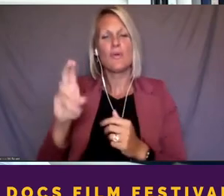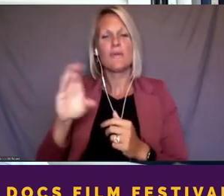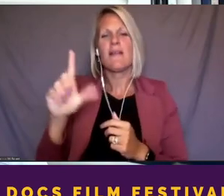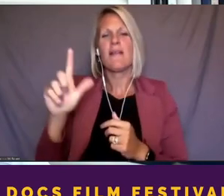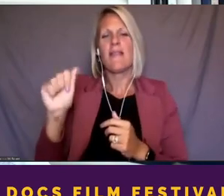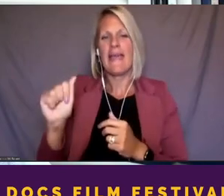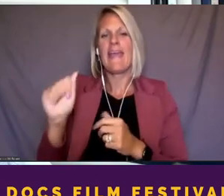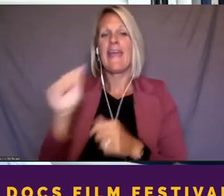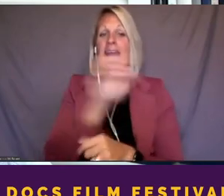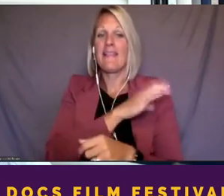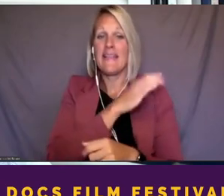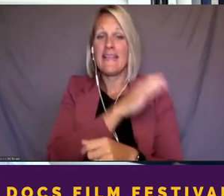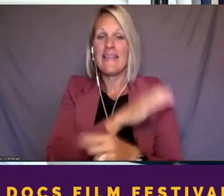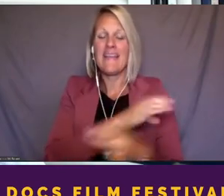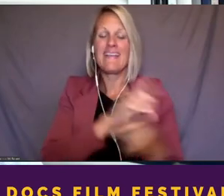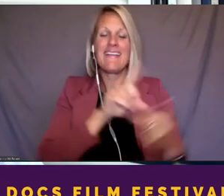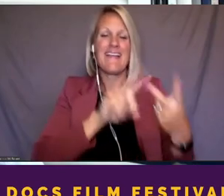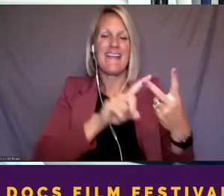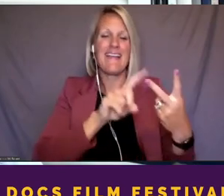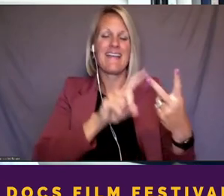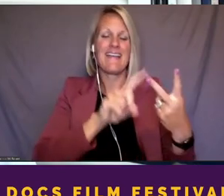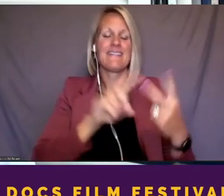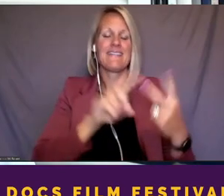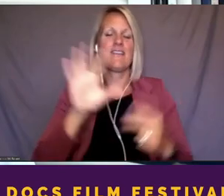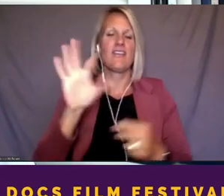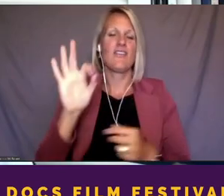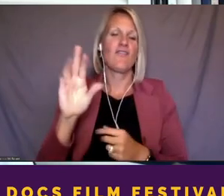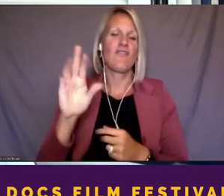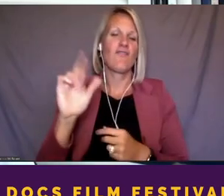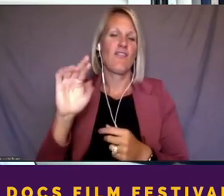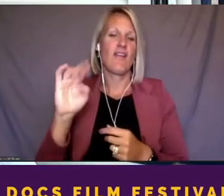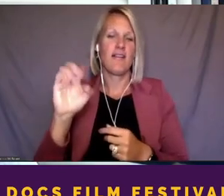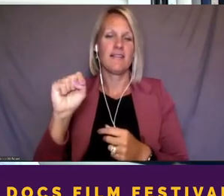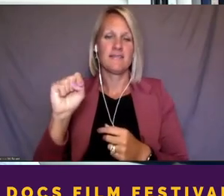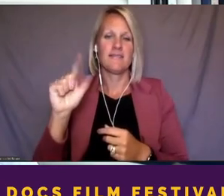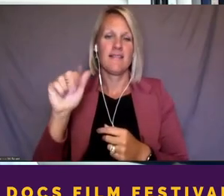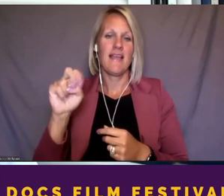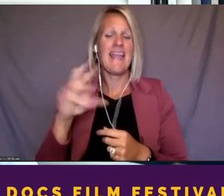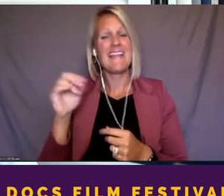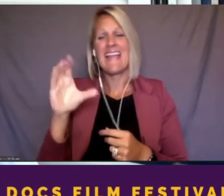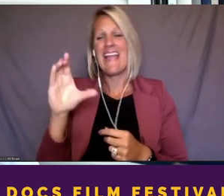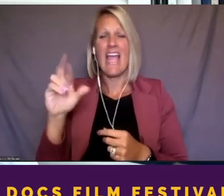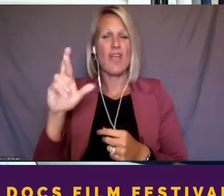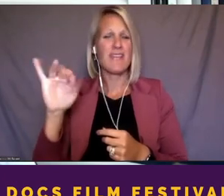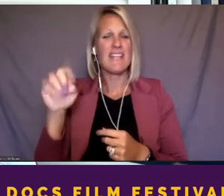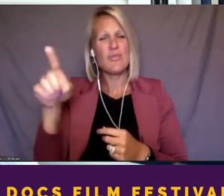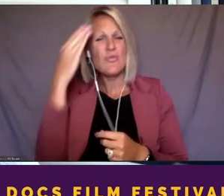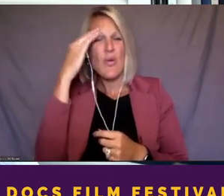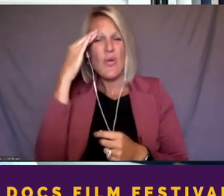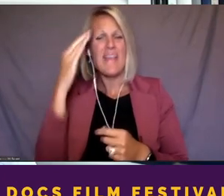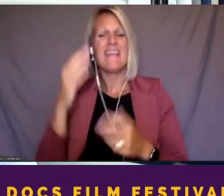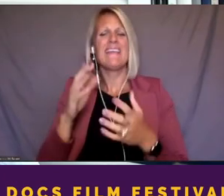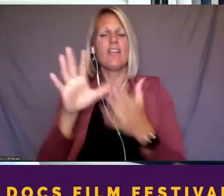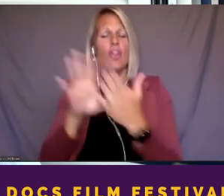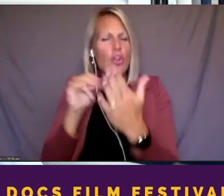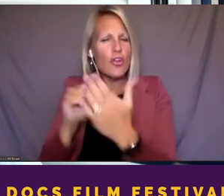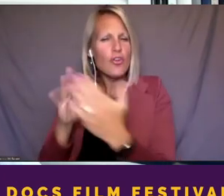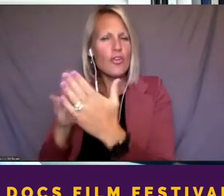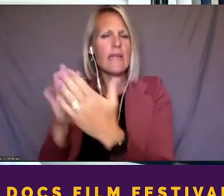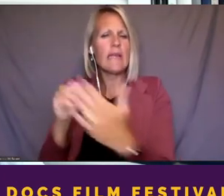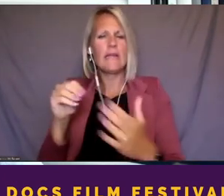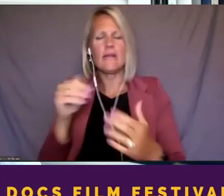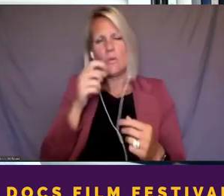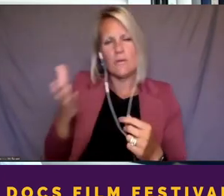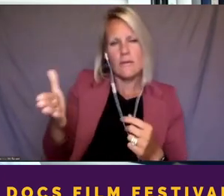big part of the process, as you know, Carrie, is getting to know each other, right, getting to a place where there's a level of